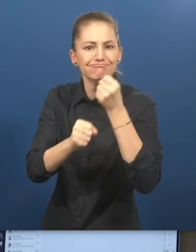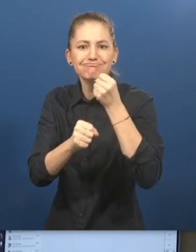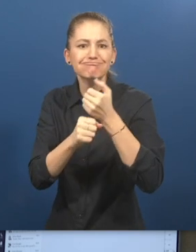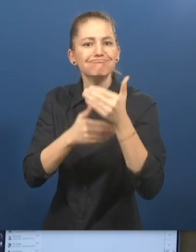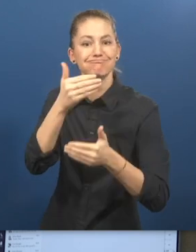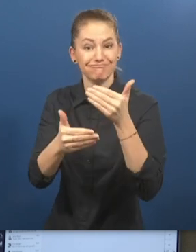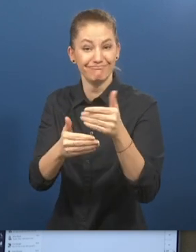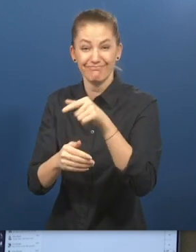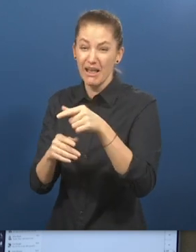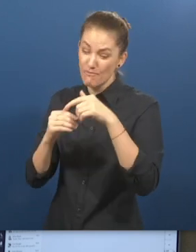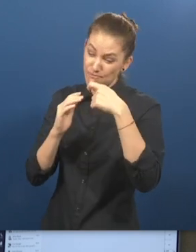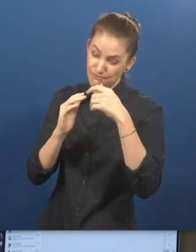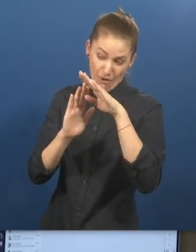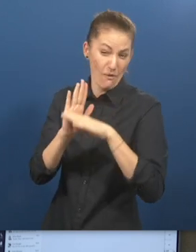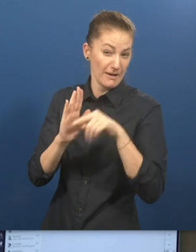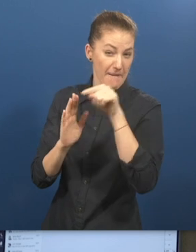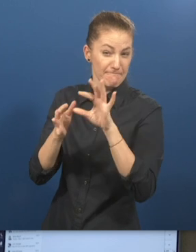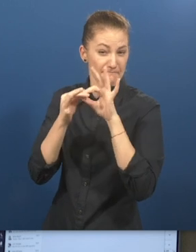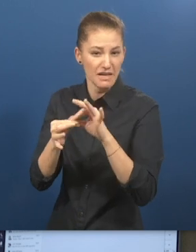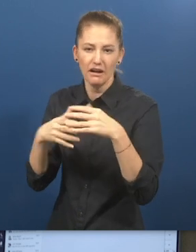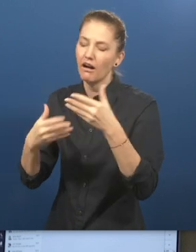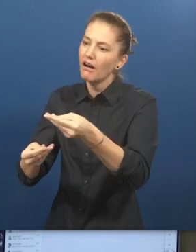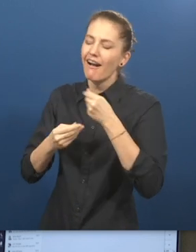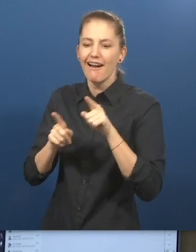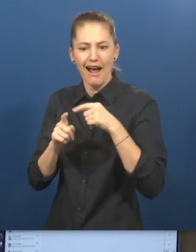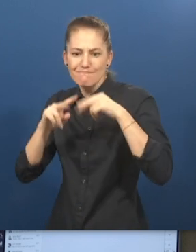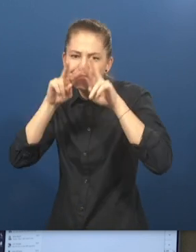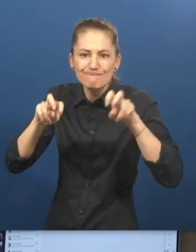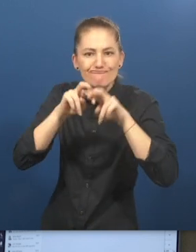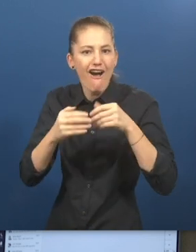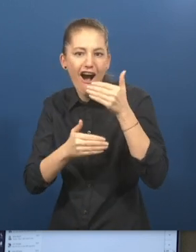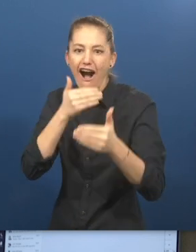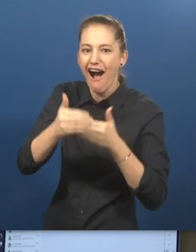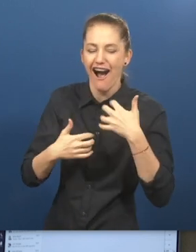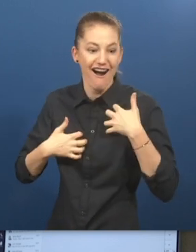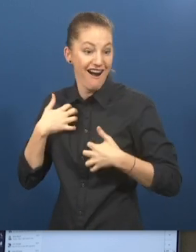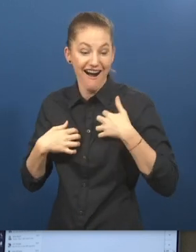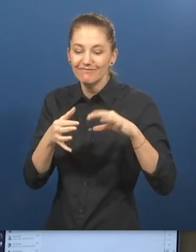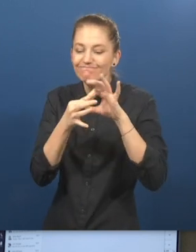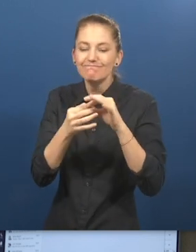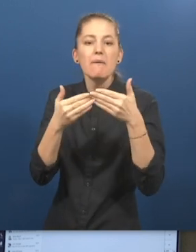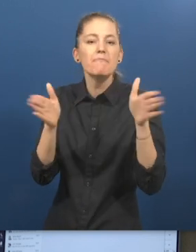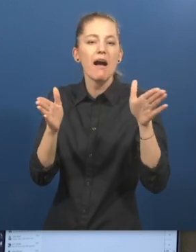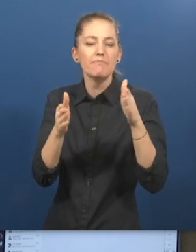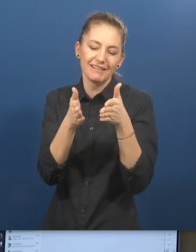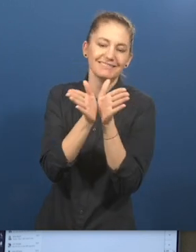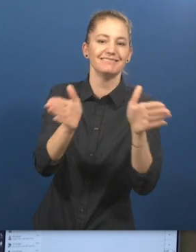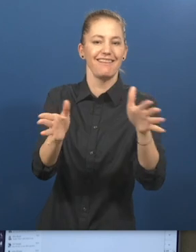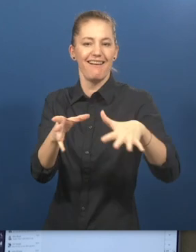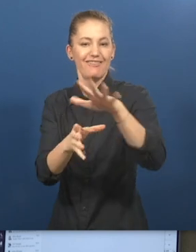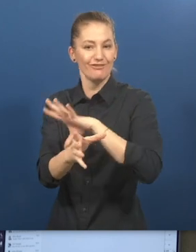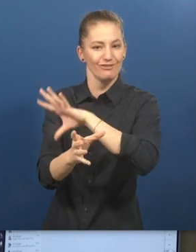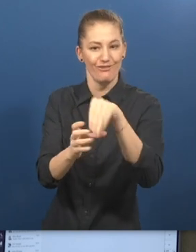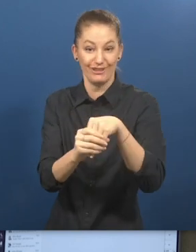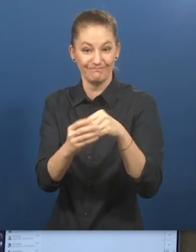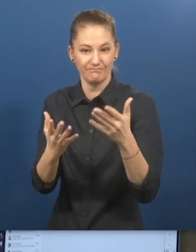The program has definitely made me want to explore a career in the public sector moving forward. And as well